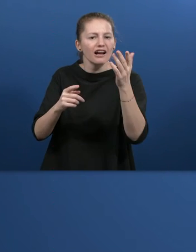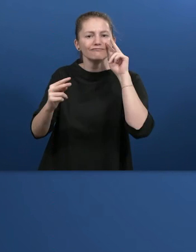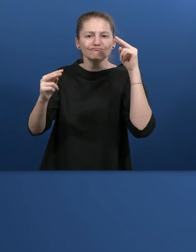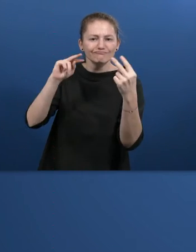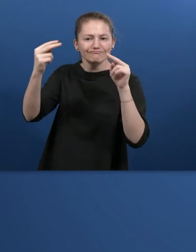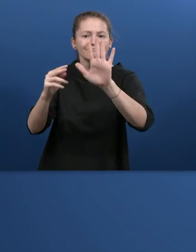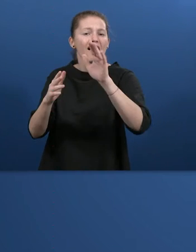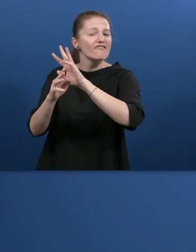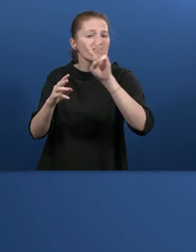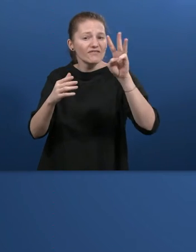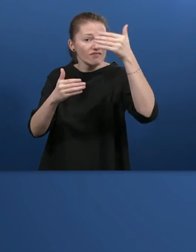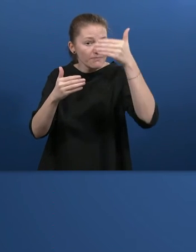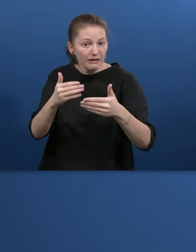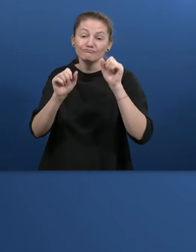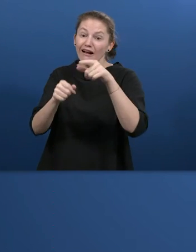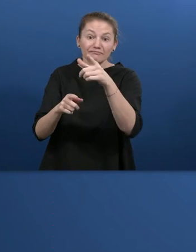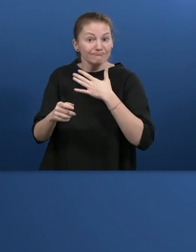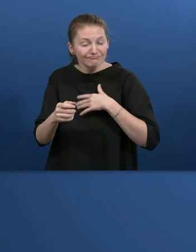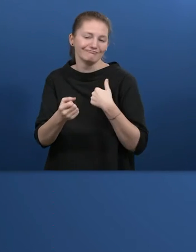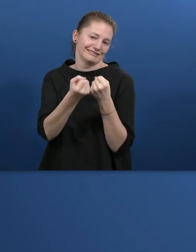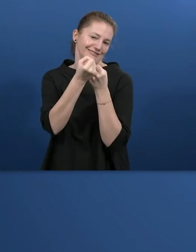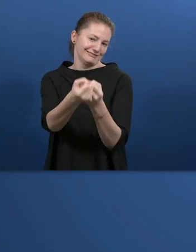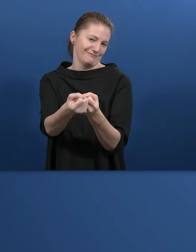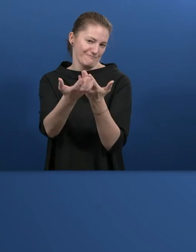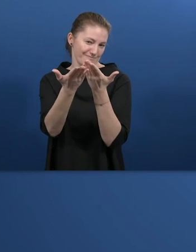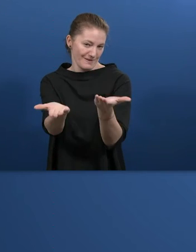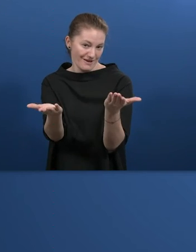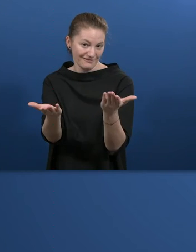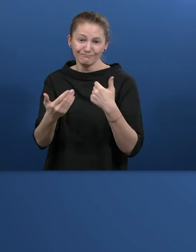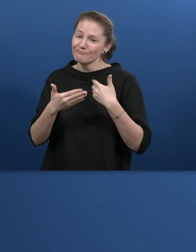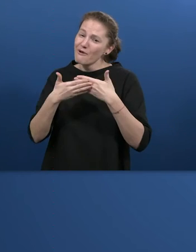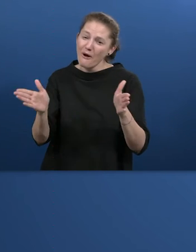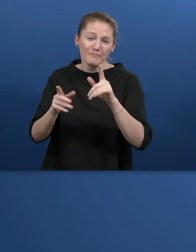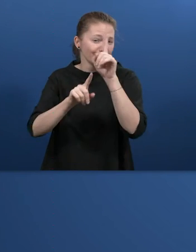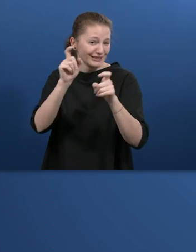different perspective on the web pages, we would love to help you and I'm open for any questions now.